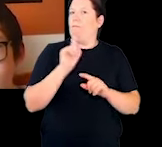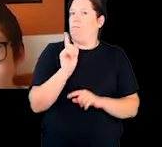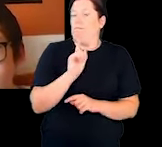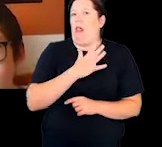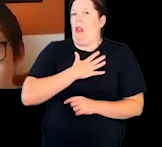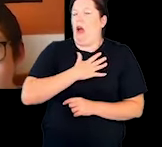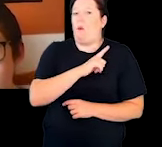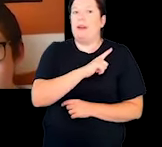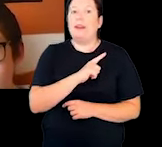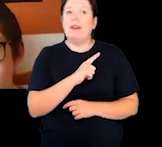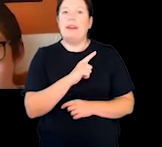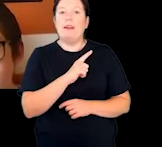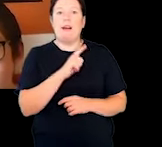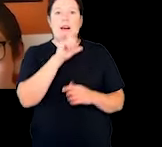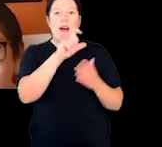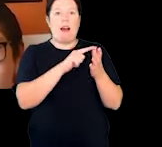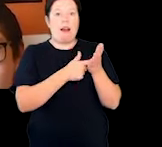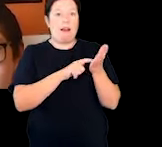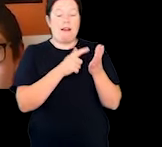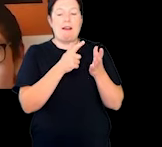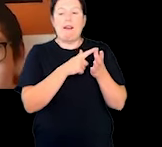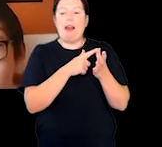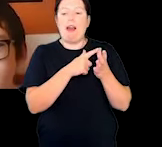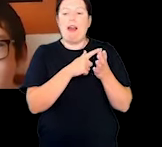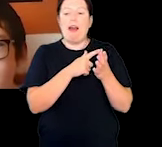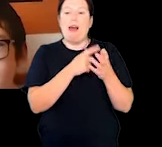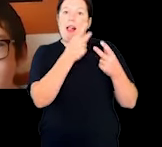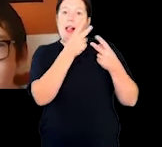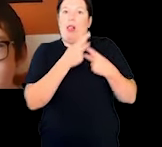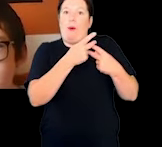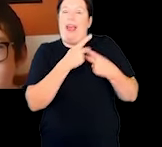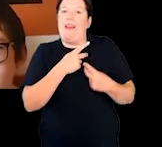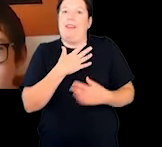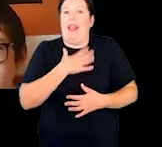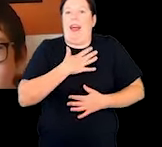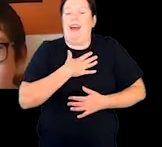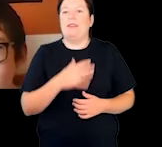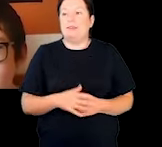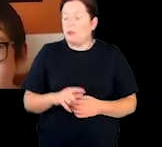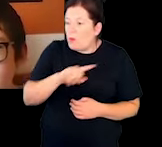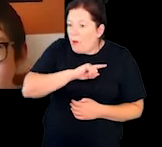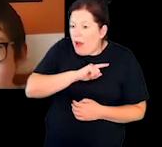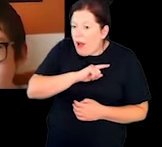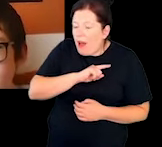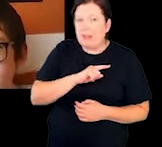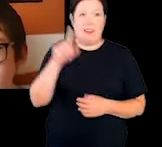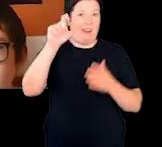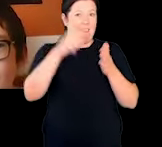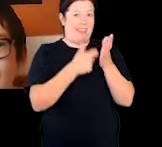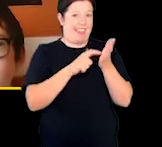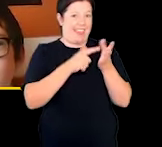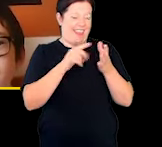We like it when Carla is looking after us. Why is that? Because she gives great hugs.